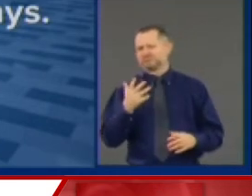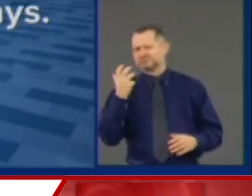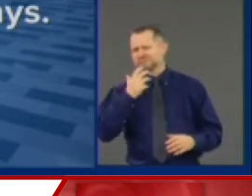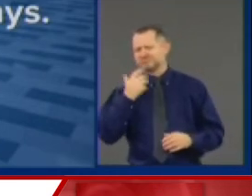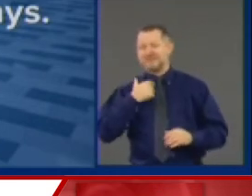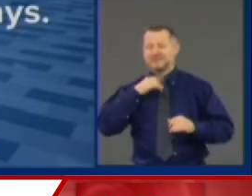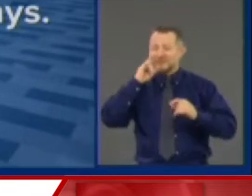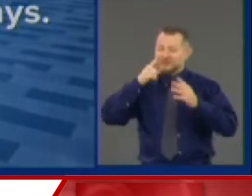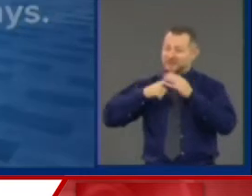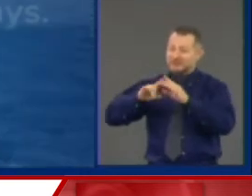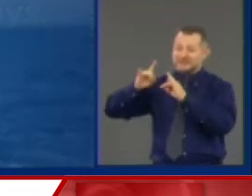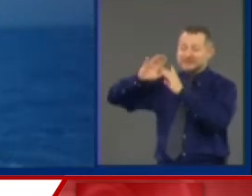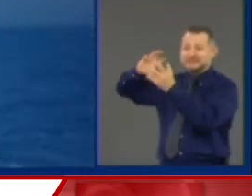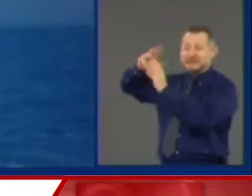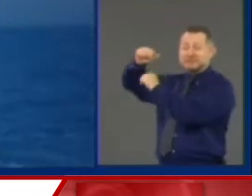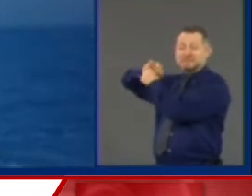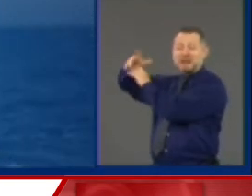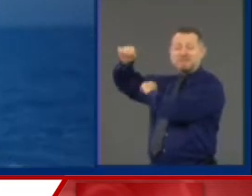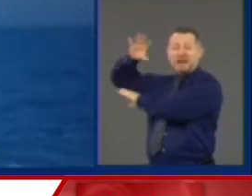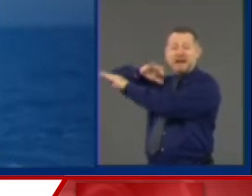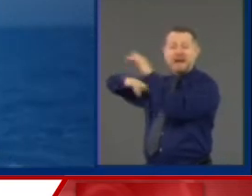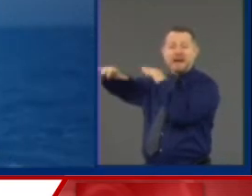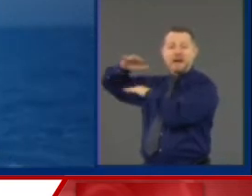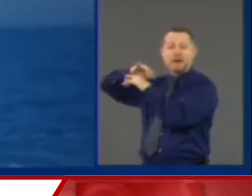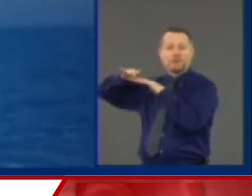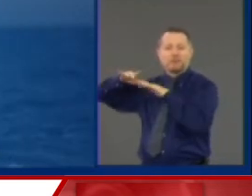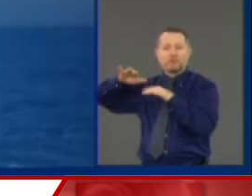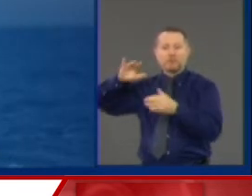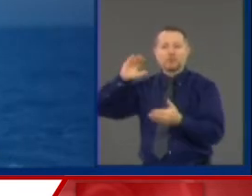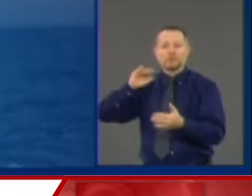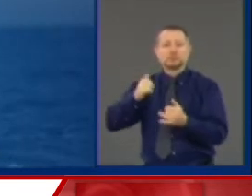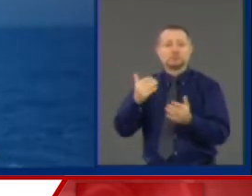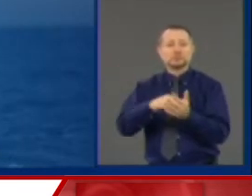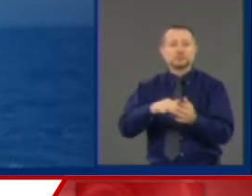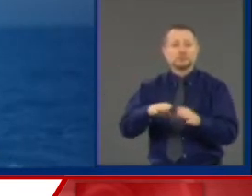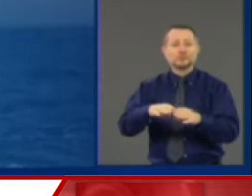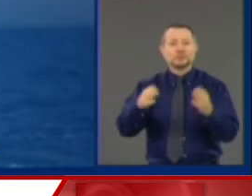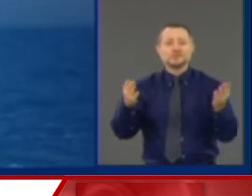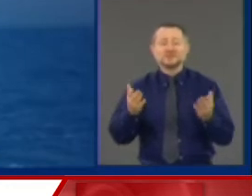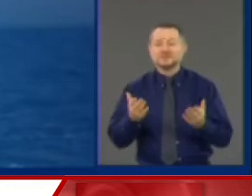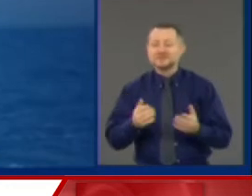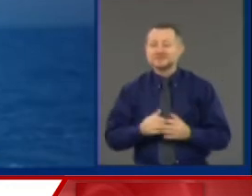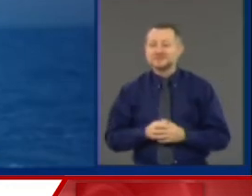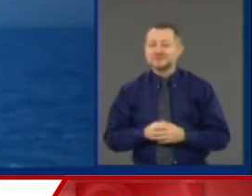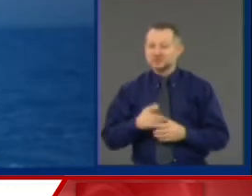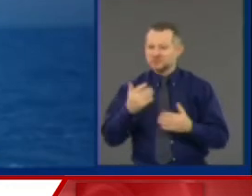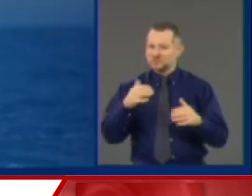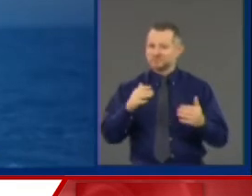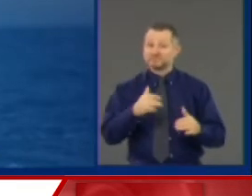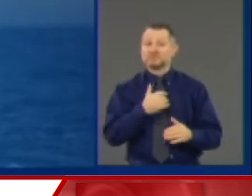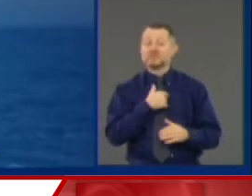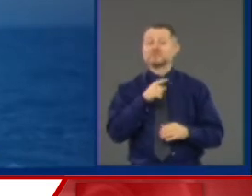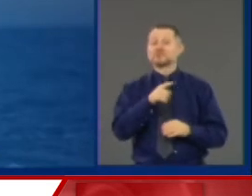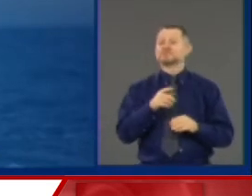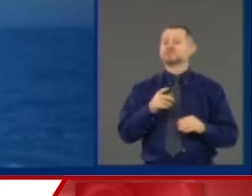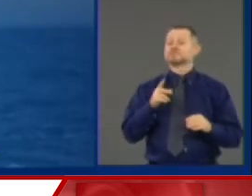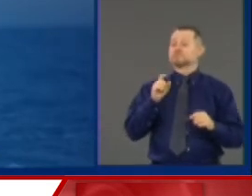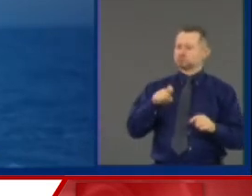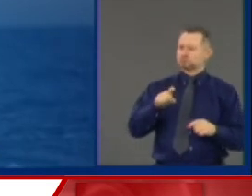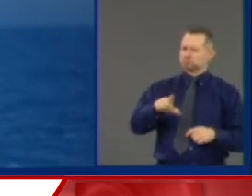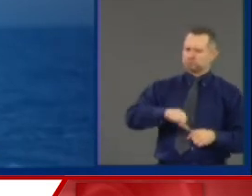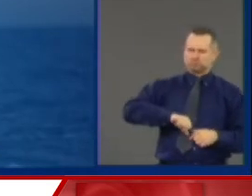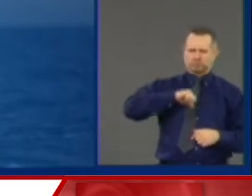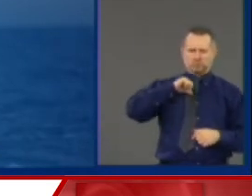globe to actually reopening. That's where we are. We should be very proud of what we've